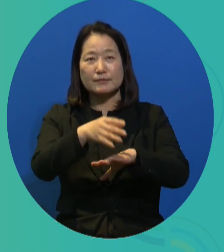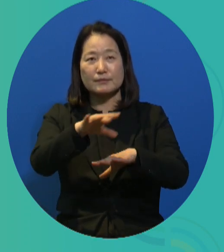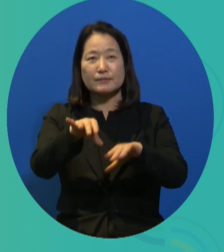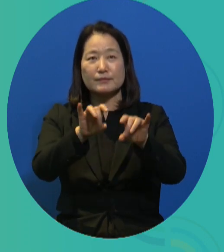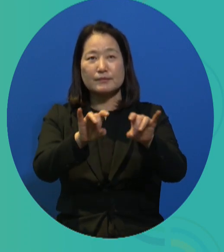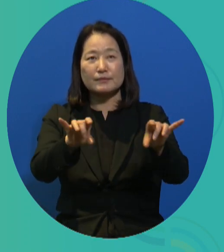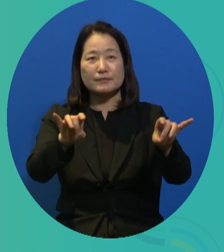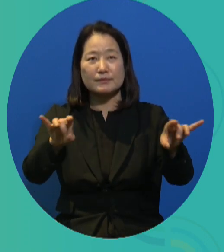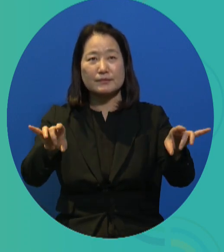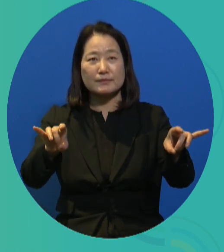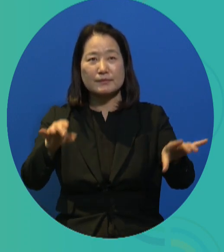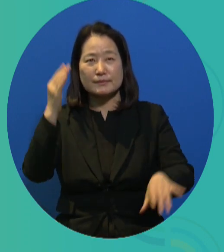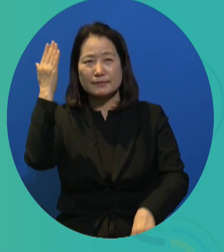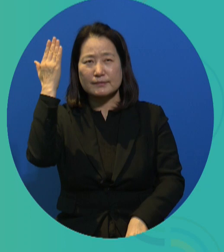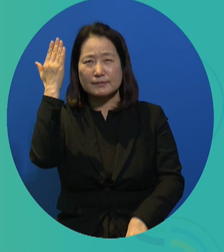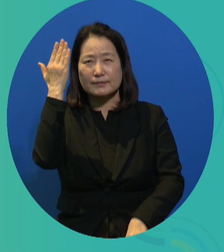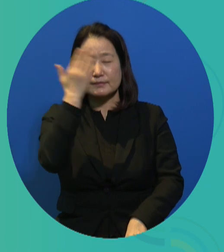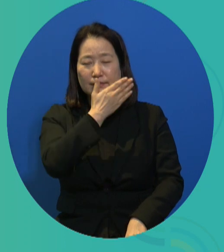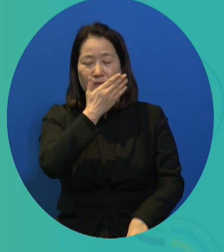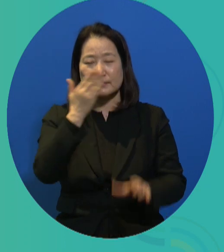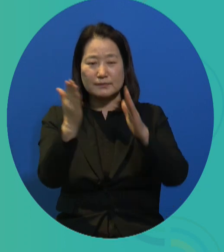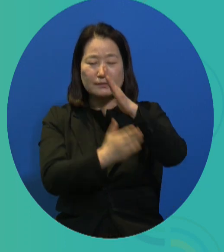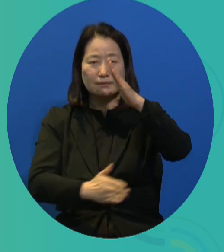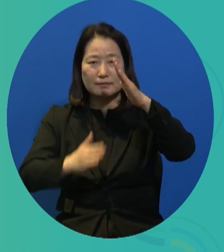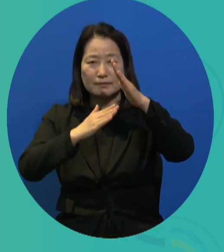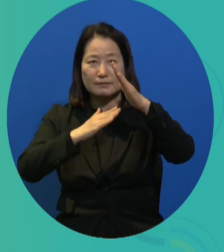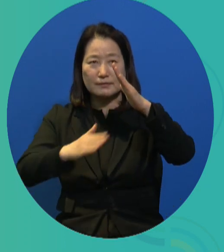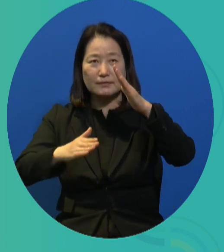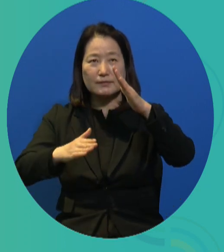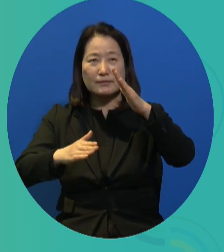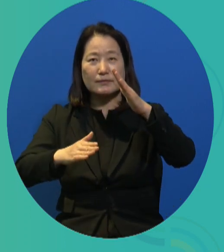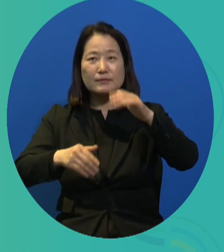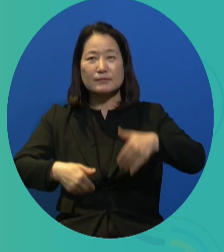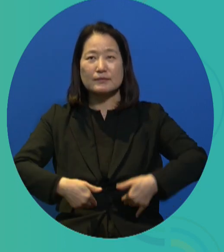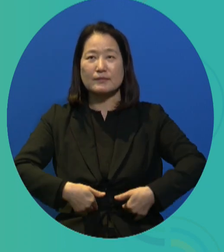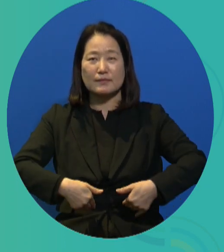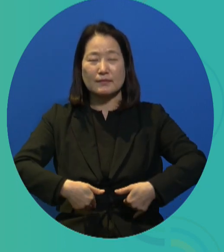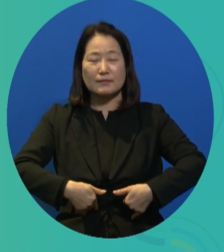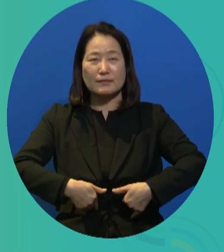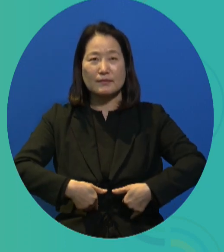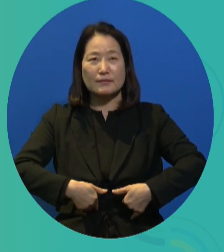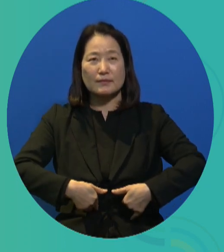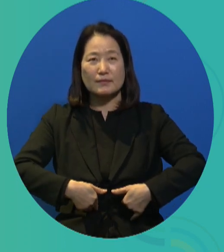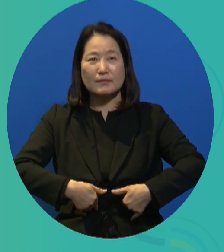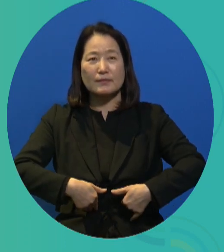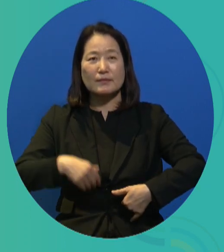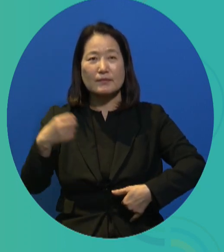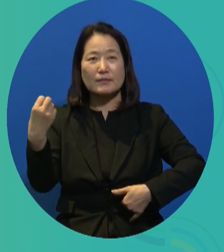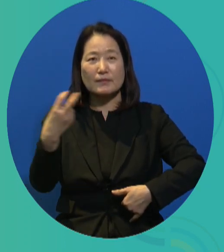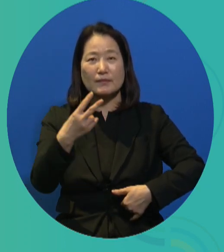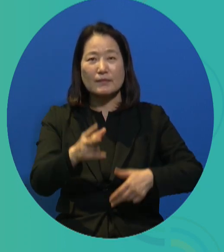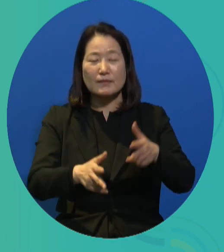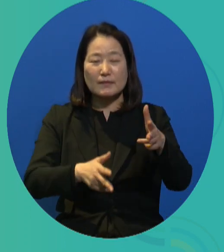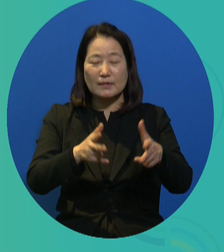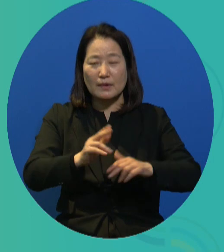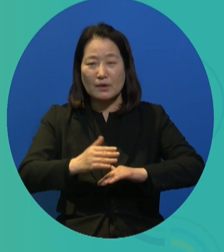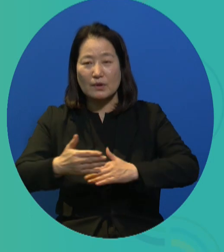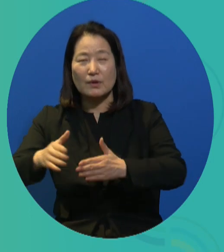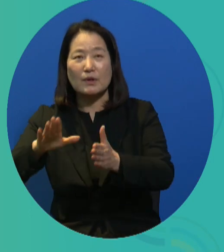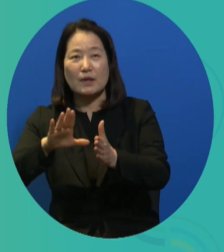for disabled persons so that in the entire process, there will be more transparency and fairness in the selection